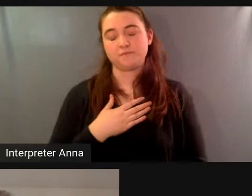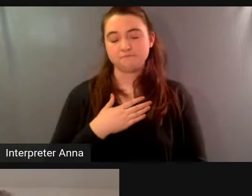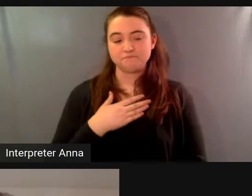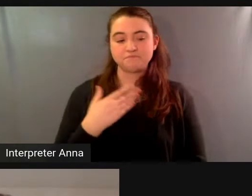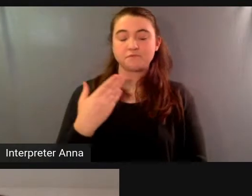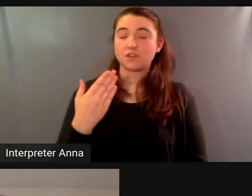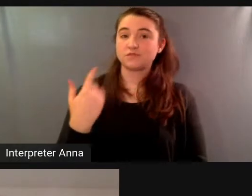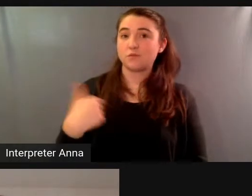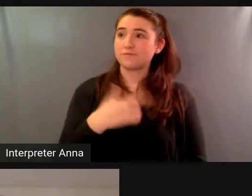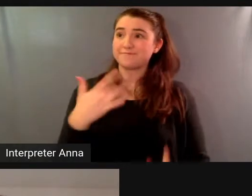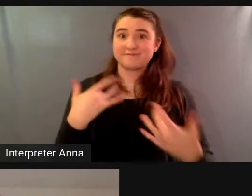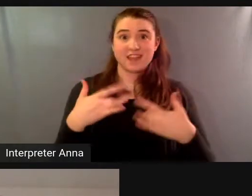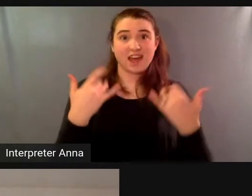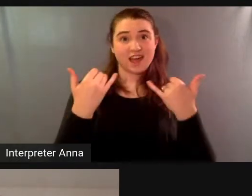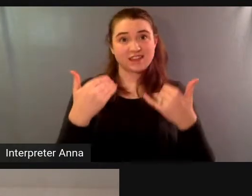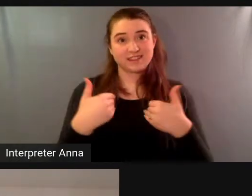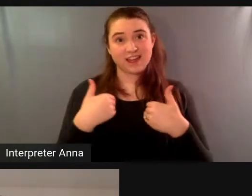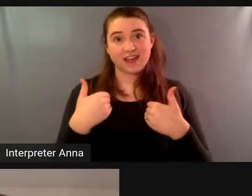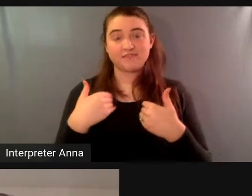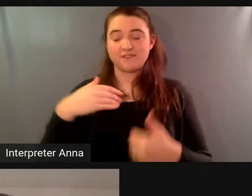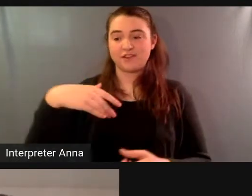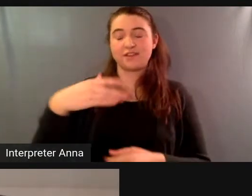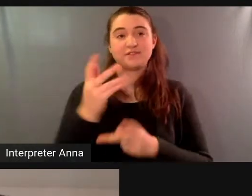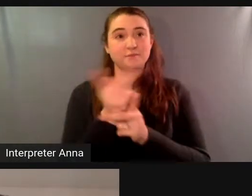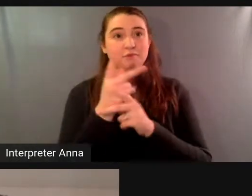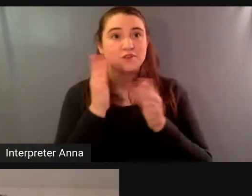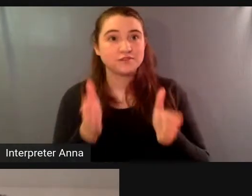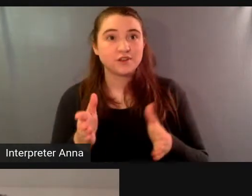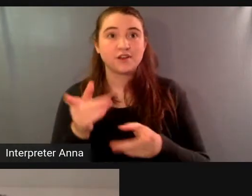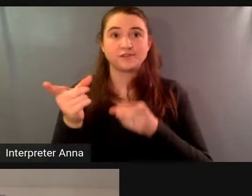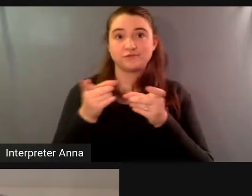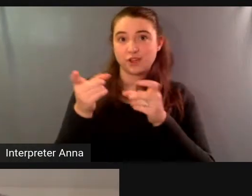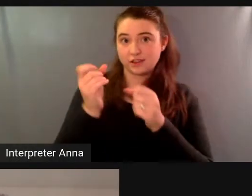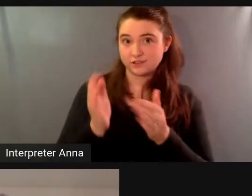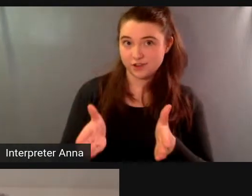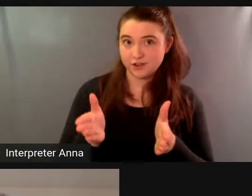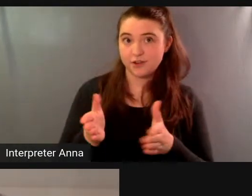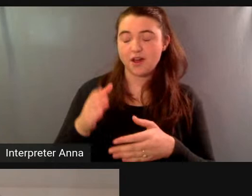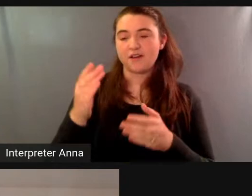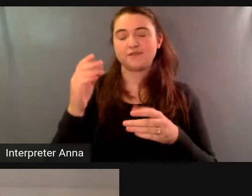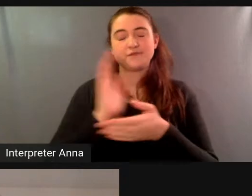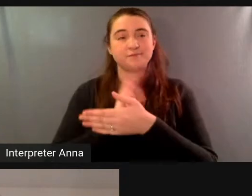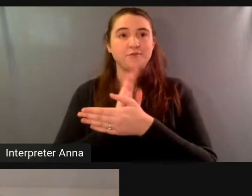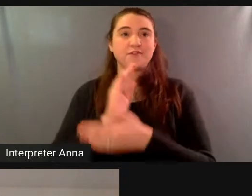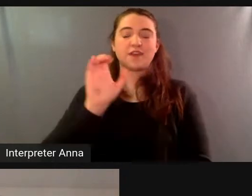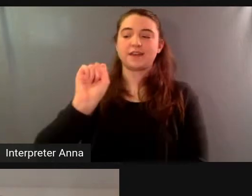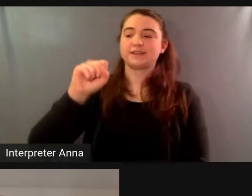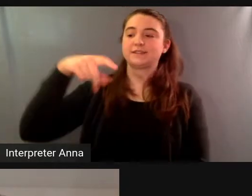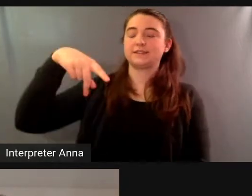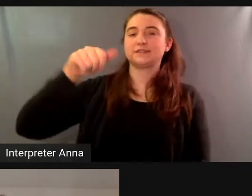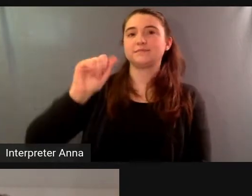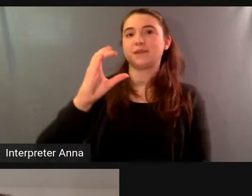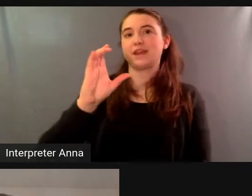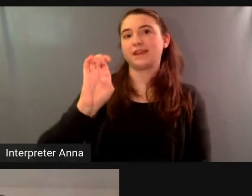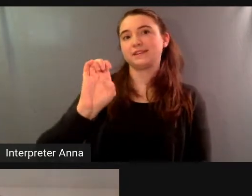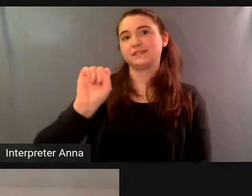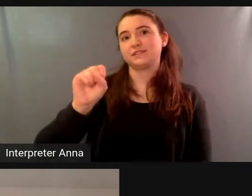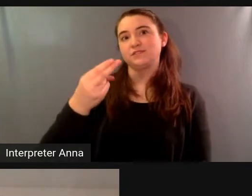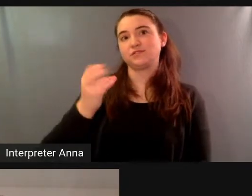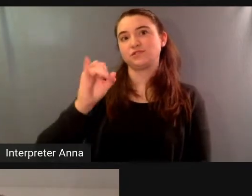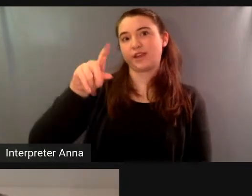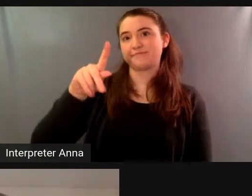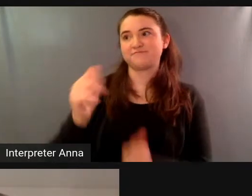we are thrilled to have the director and producer of spaceship earth with us tonight along with one of the biospherians uh from the film